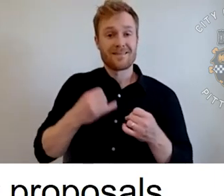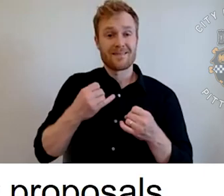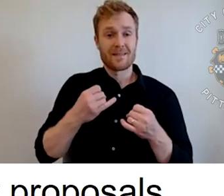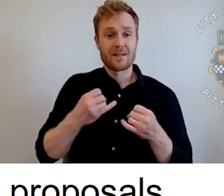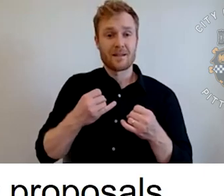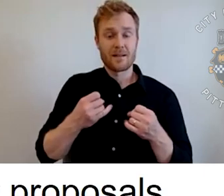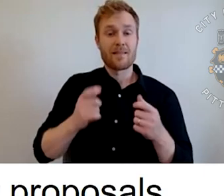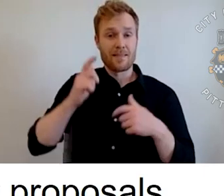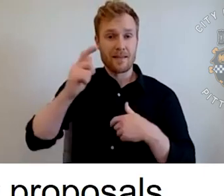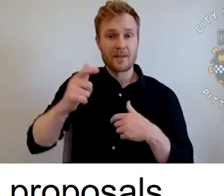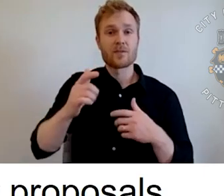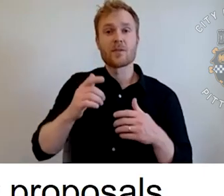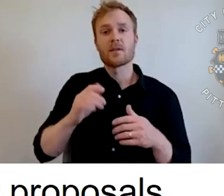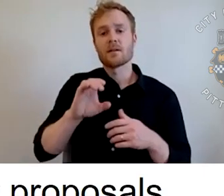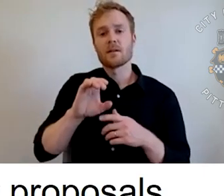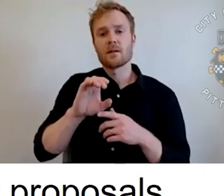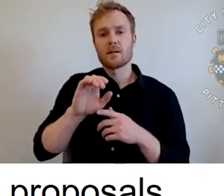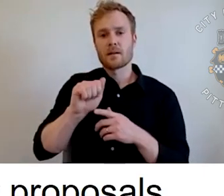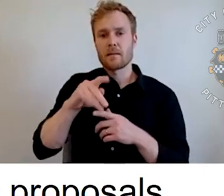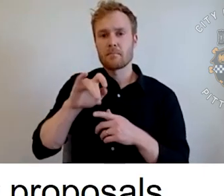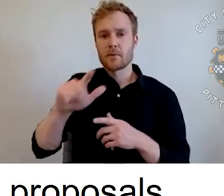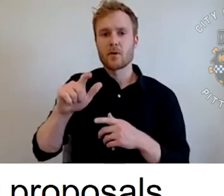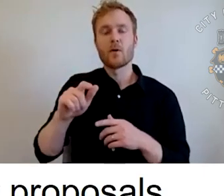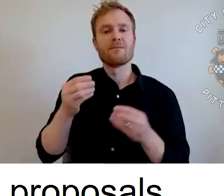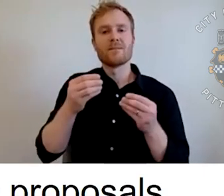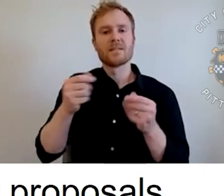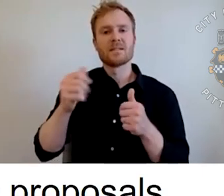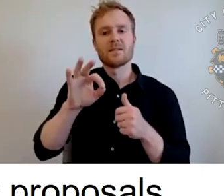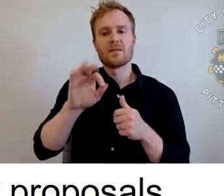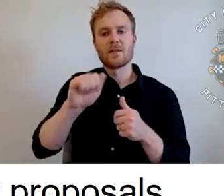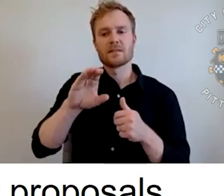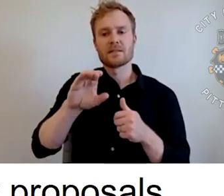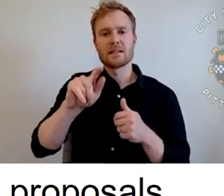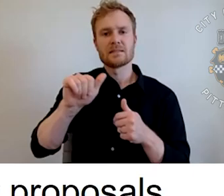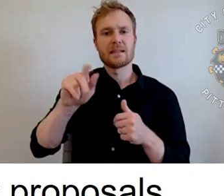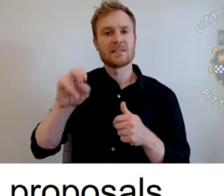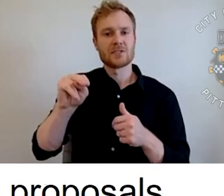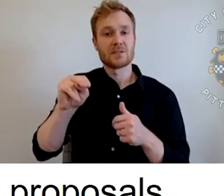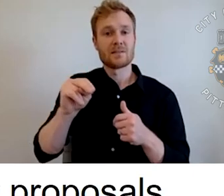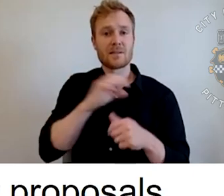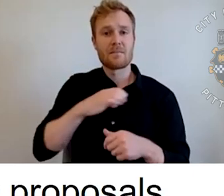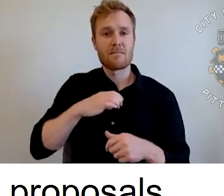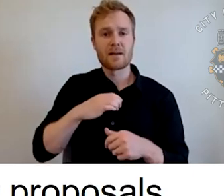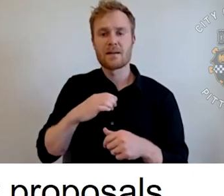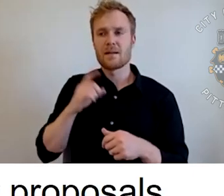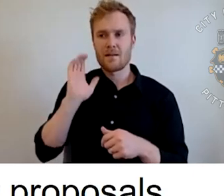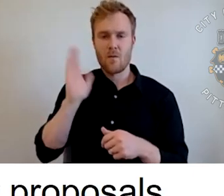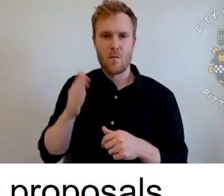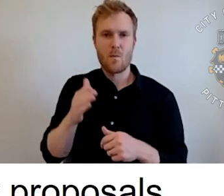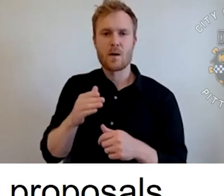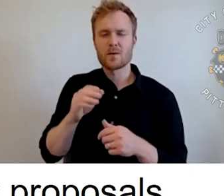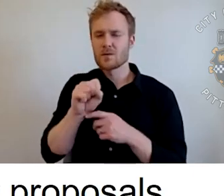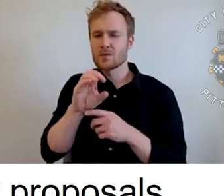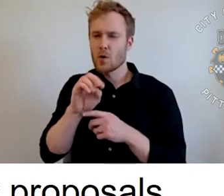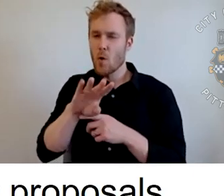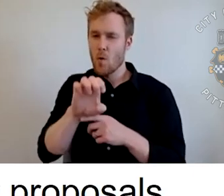Capital Program Facilitation Committee is made up of members of the Mayor's Office of Management and Budget, our office, the City Council Budget Office, the